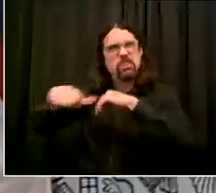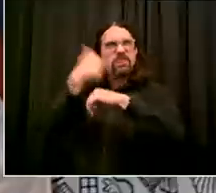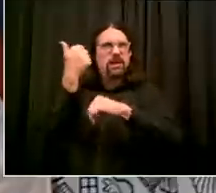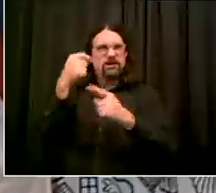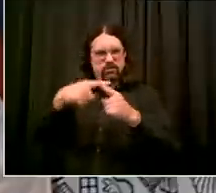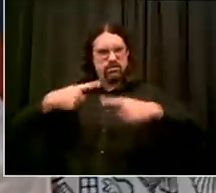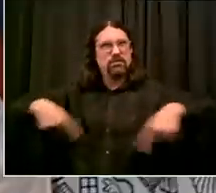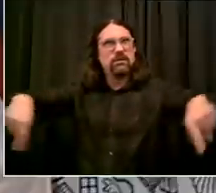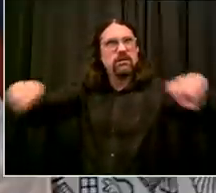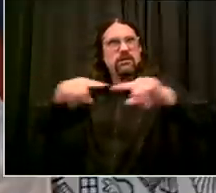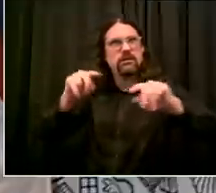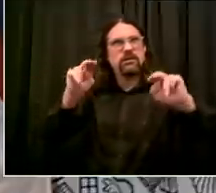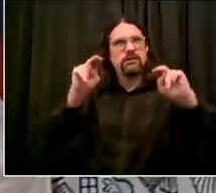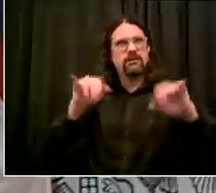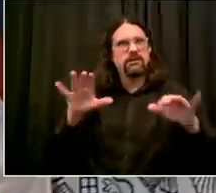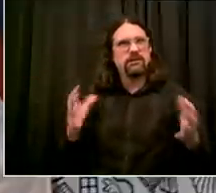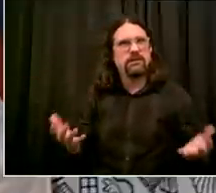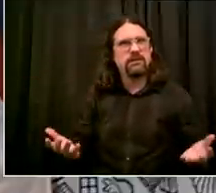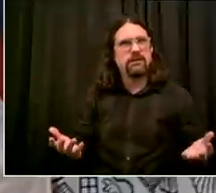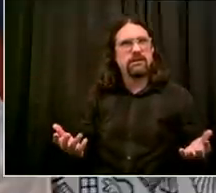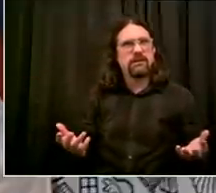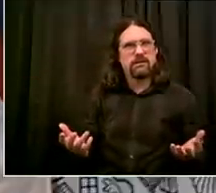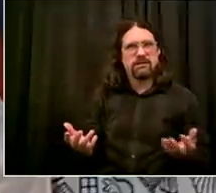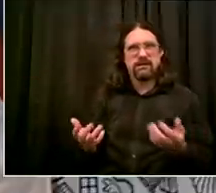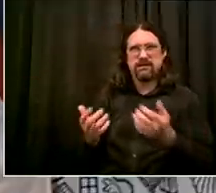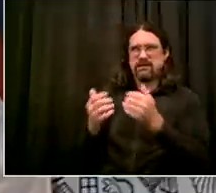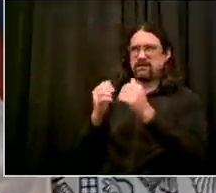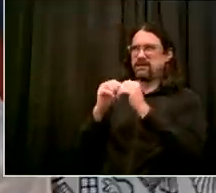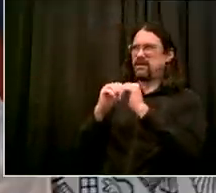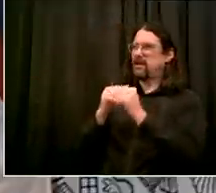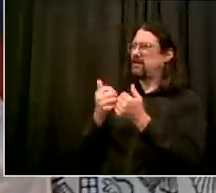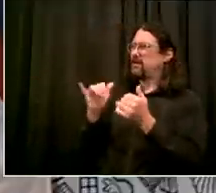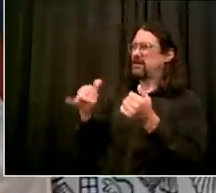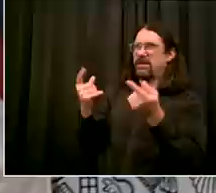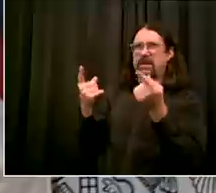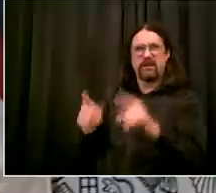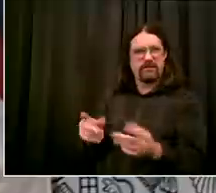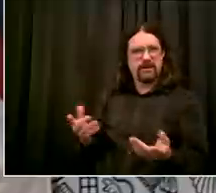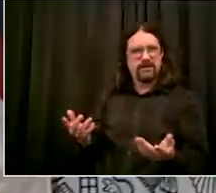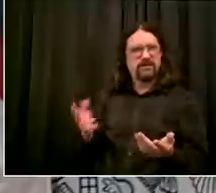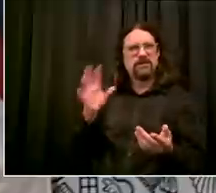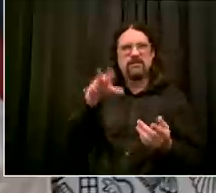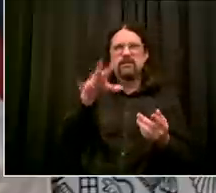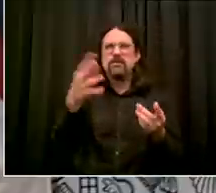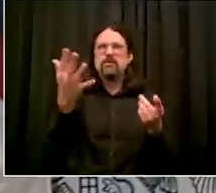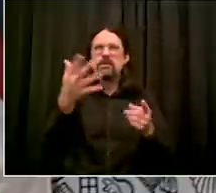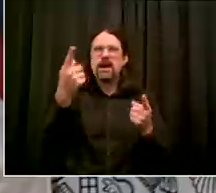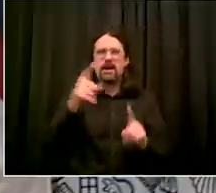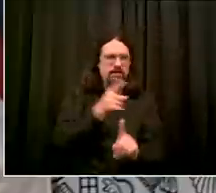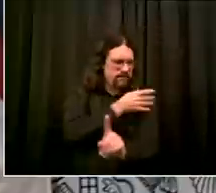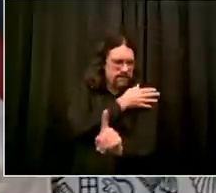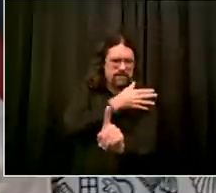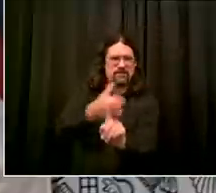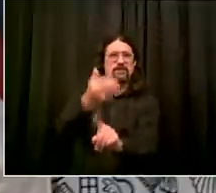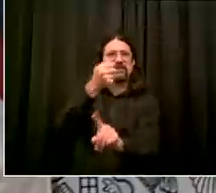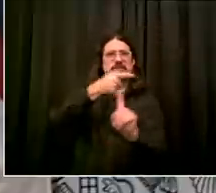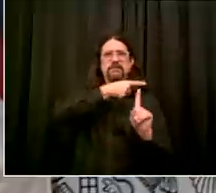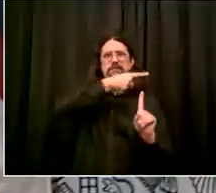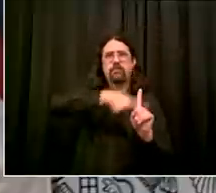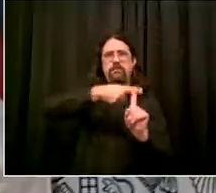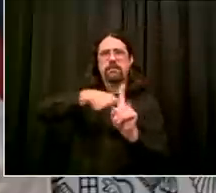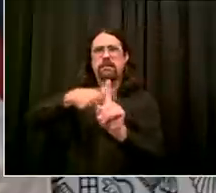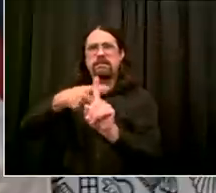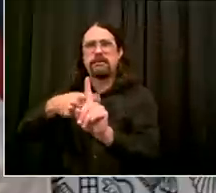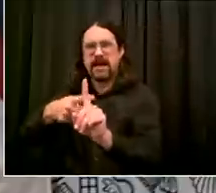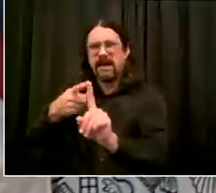and uh dana thank you because i've sometimes stopped even the middle of all this activity to reflect